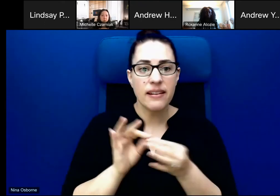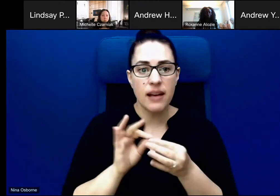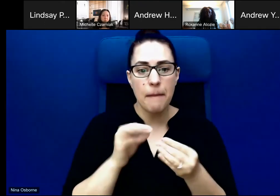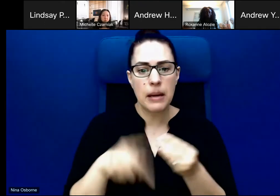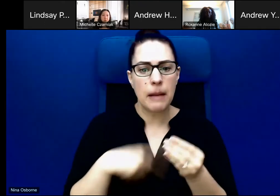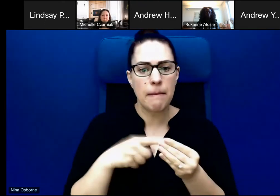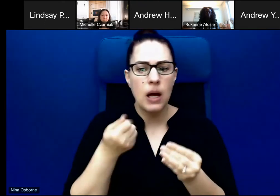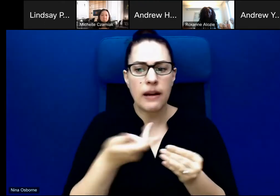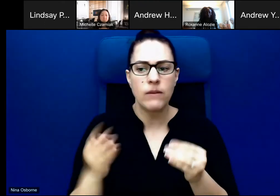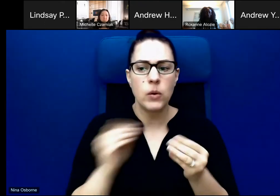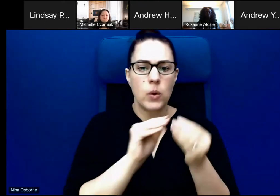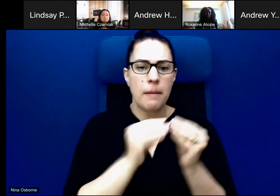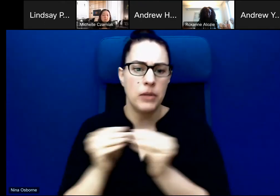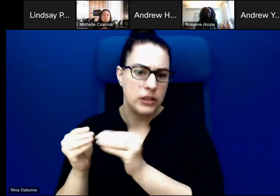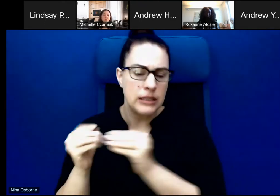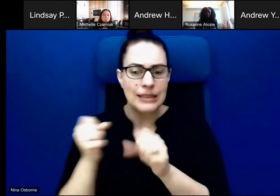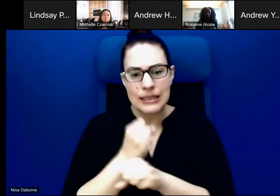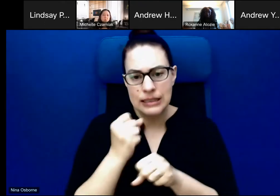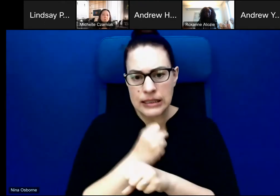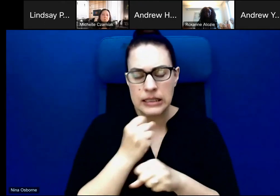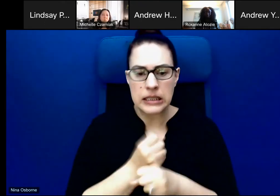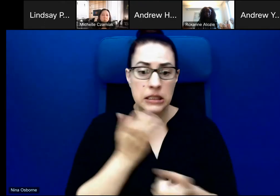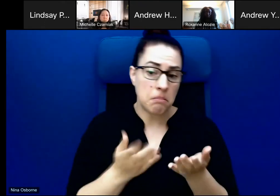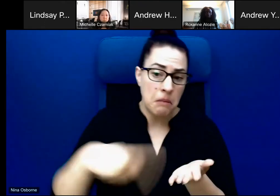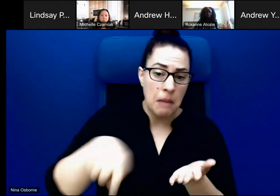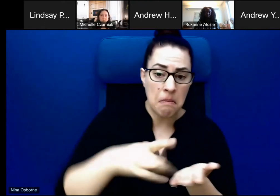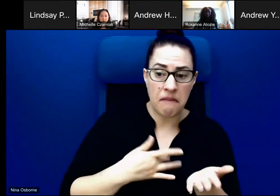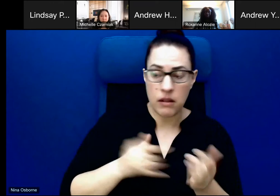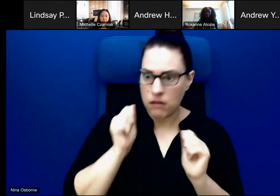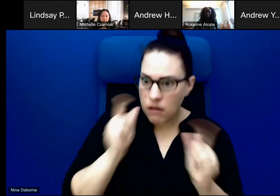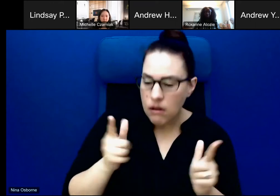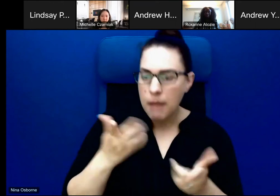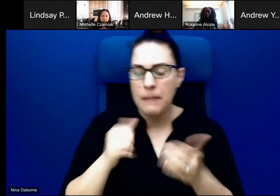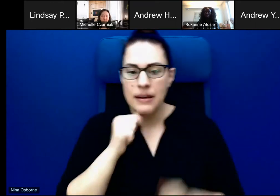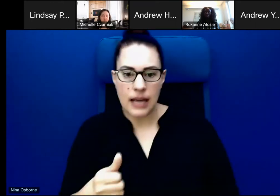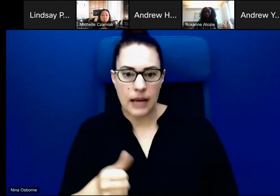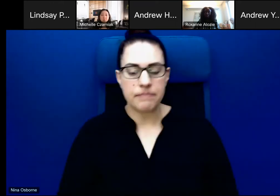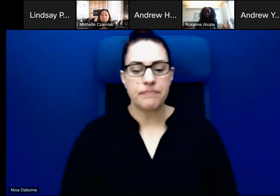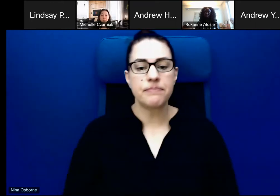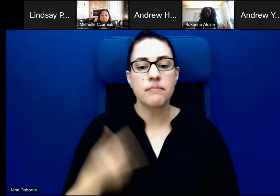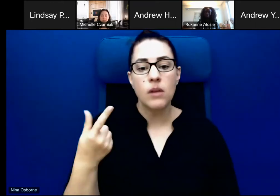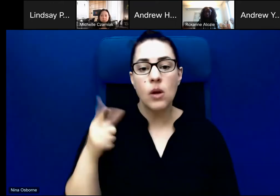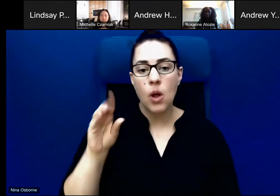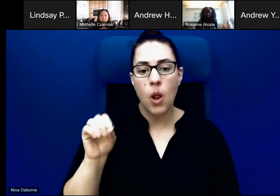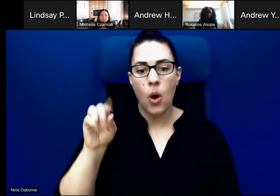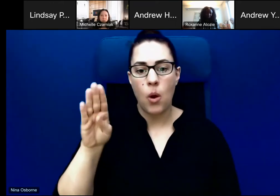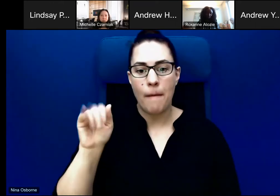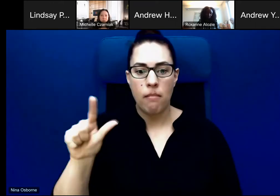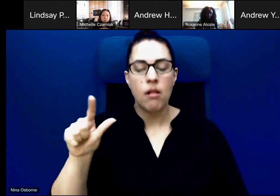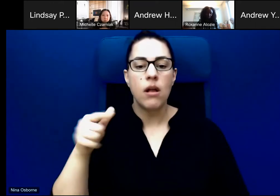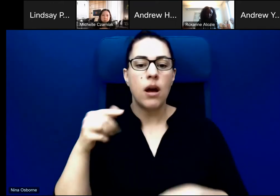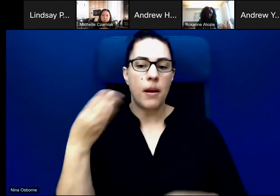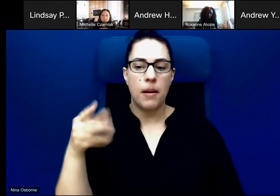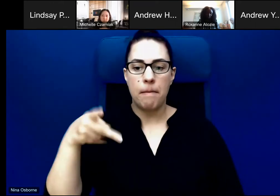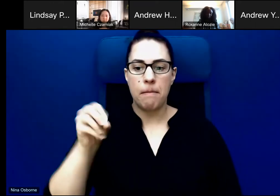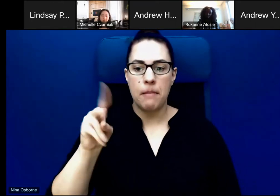or may not find surprising. So, one, according to the Global Poverty Project, an estimated 1 billion individuals live